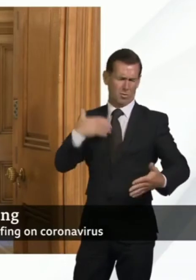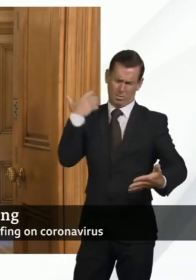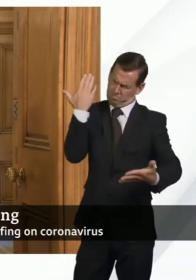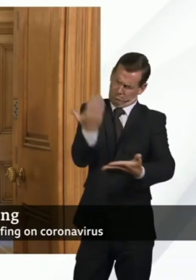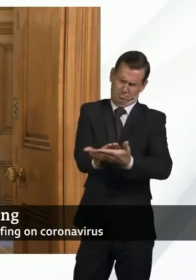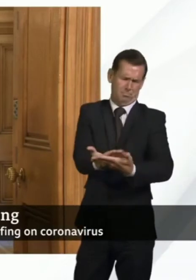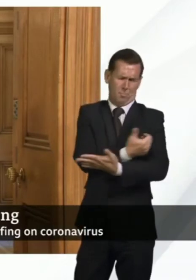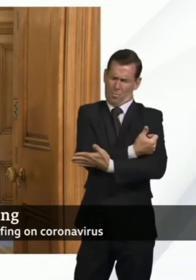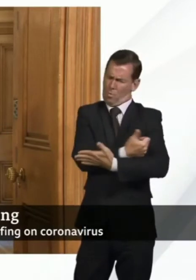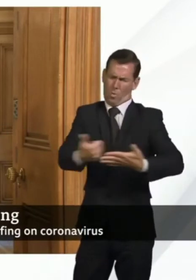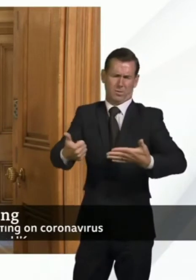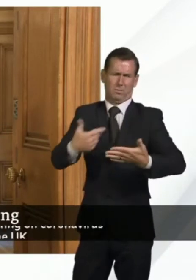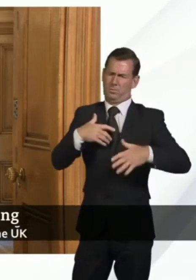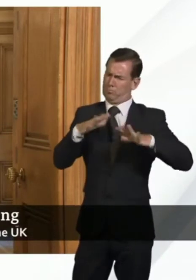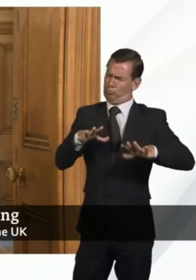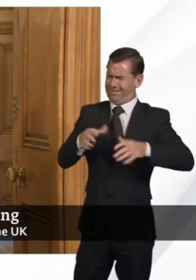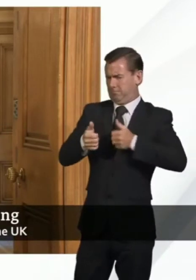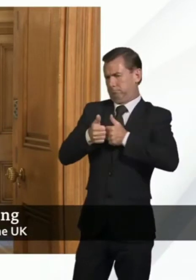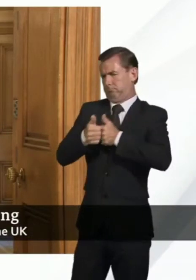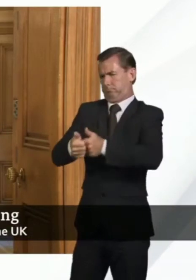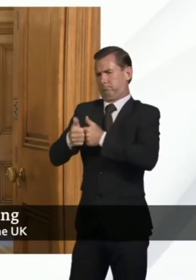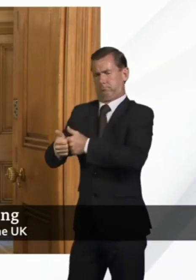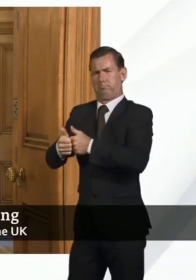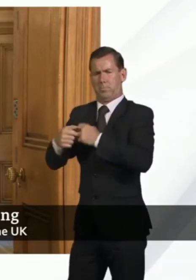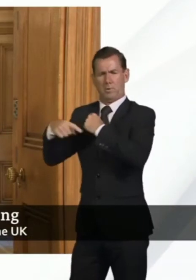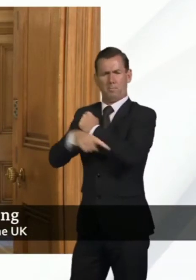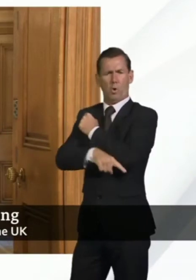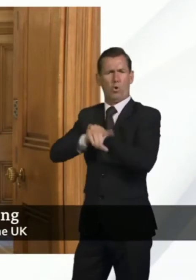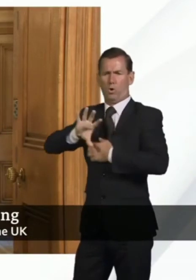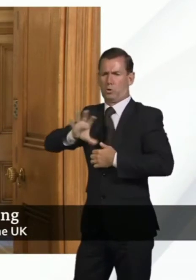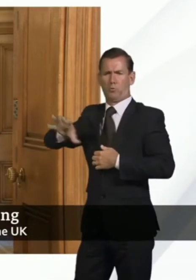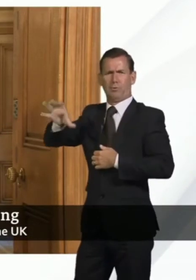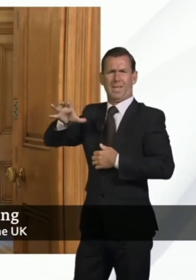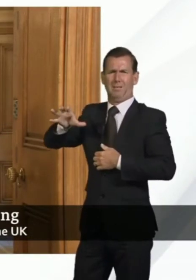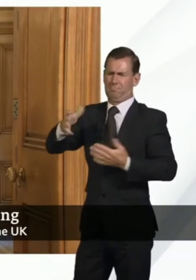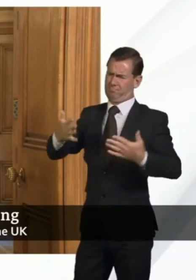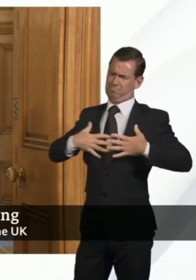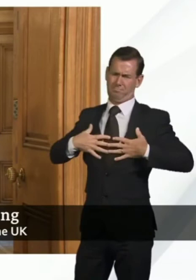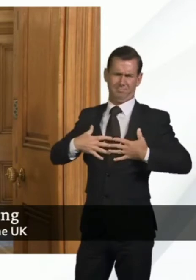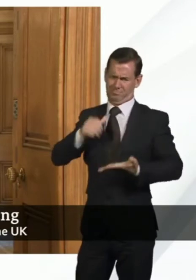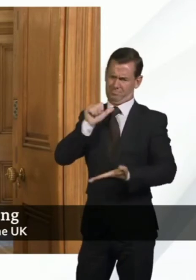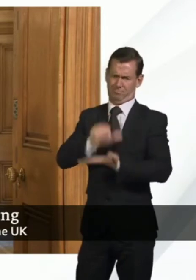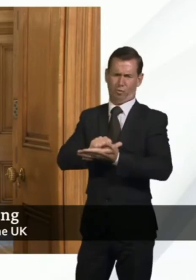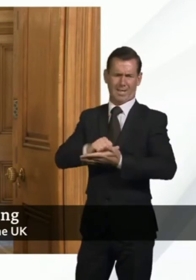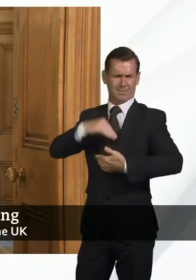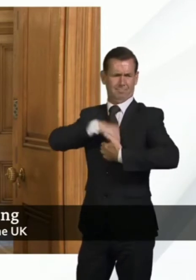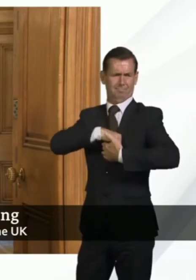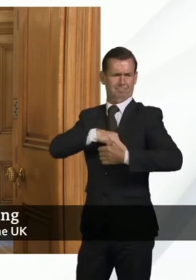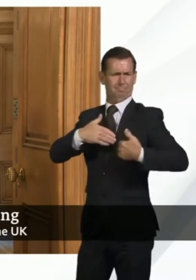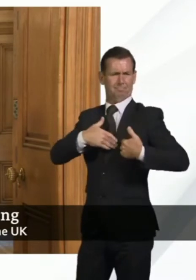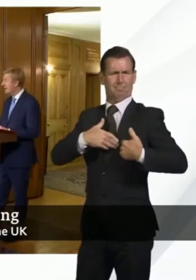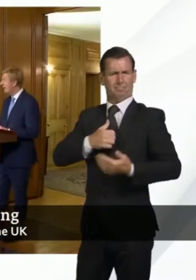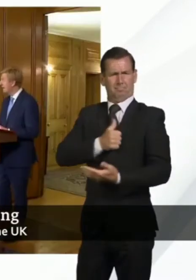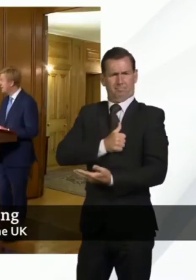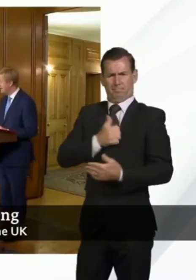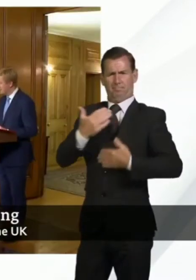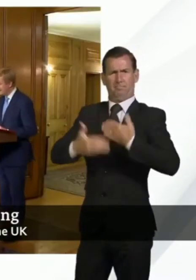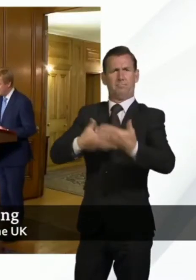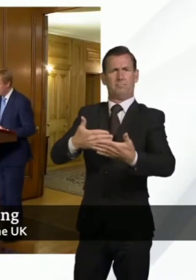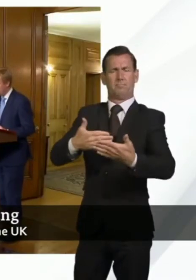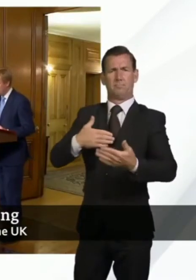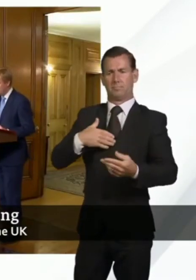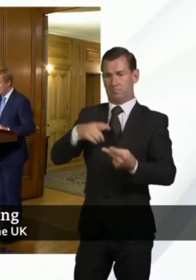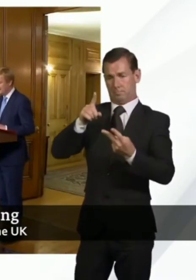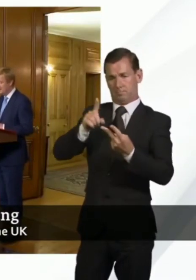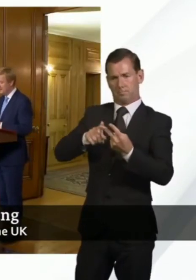stood by the poorest nations in time of need. And I think that's part of the moral responsibility we show as a nation. I think